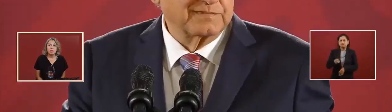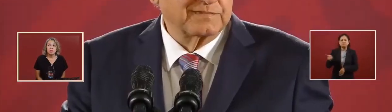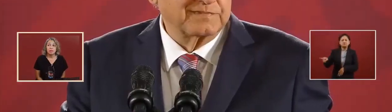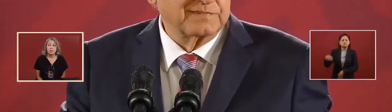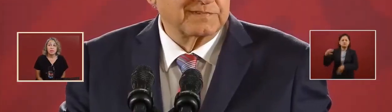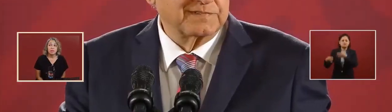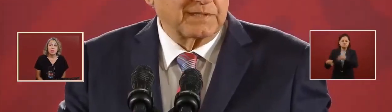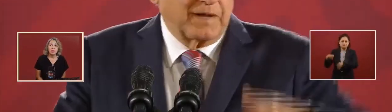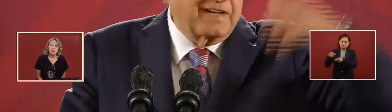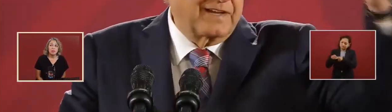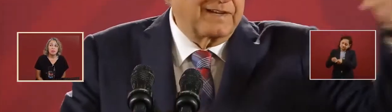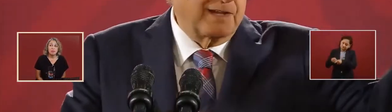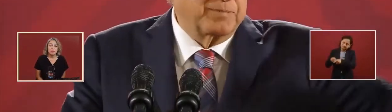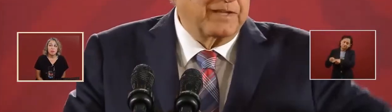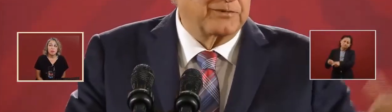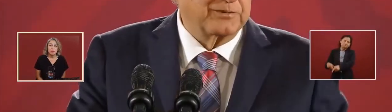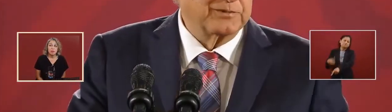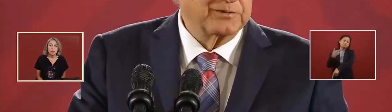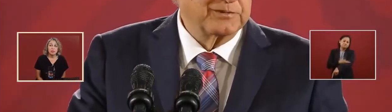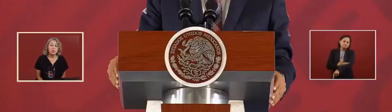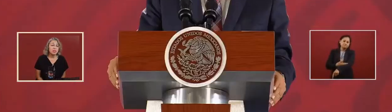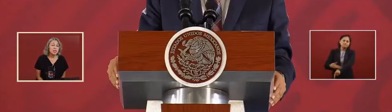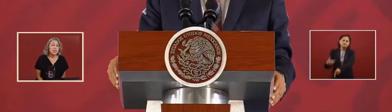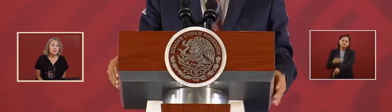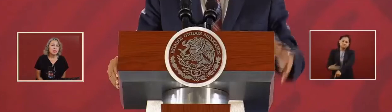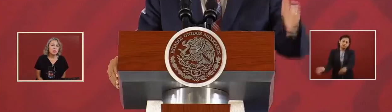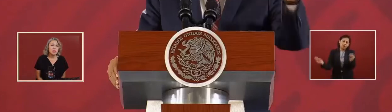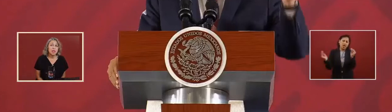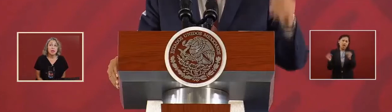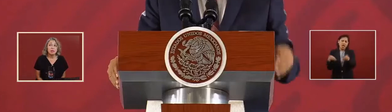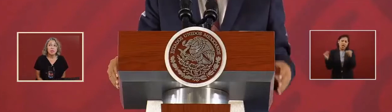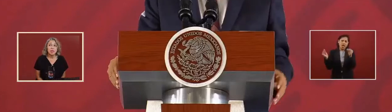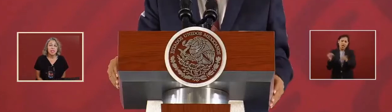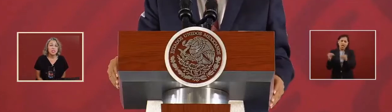So then they start fighting.